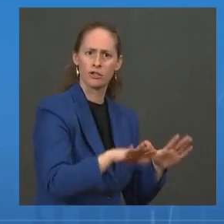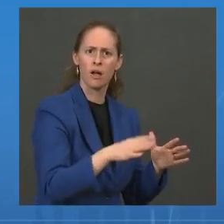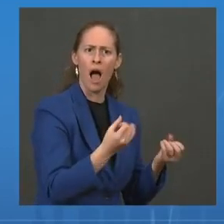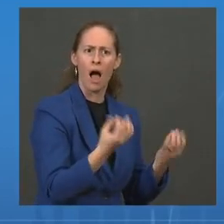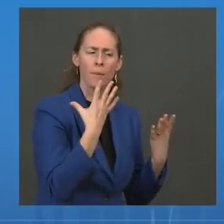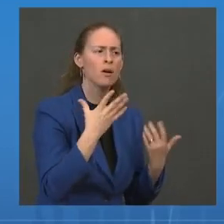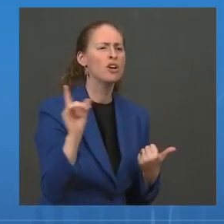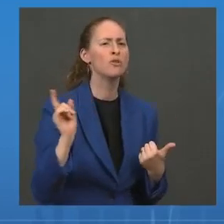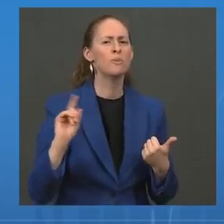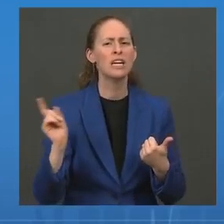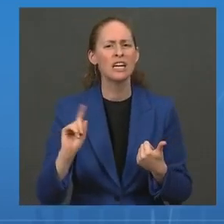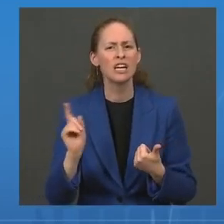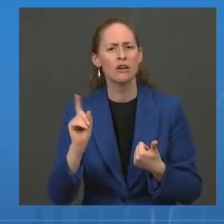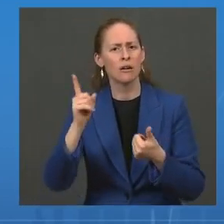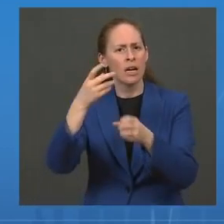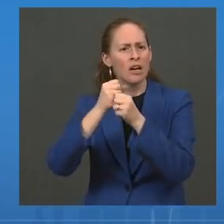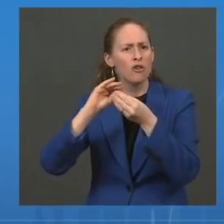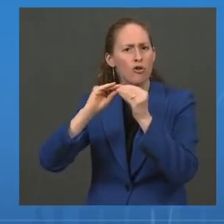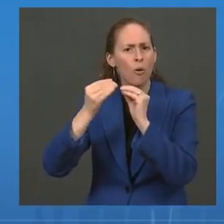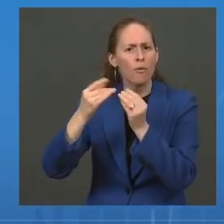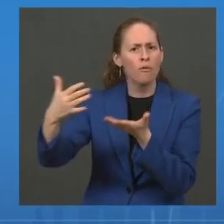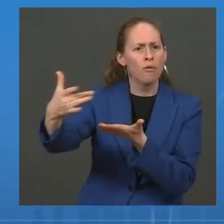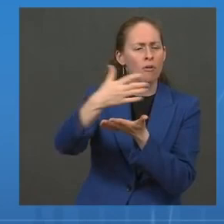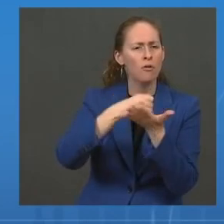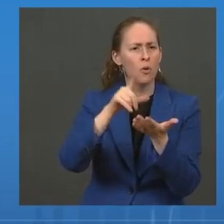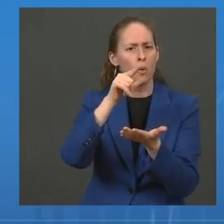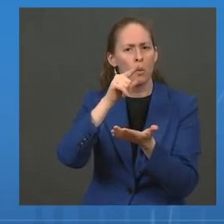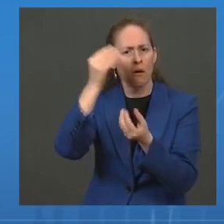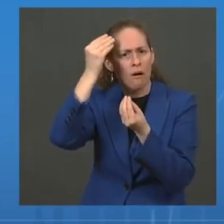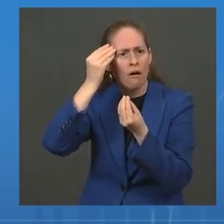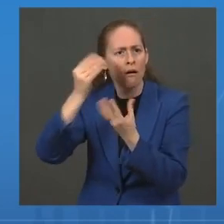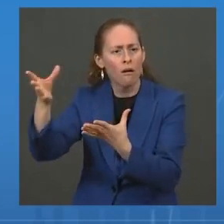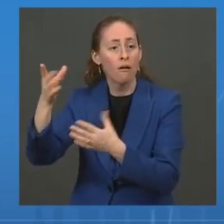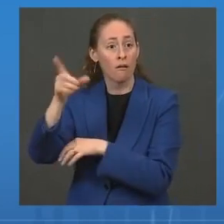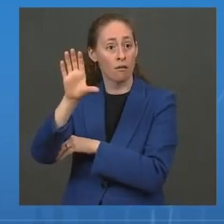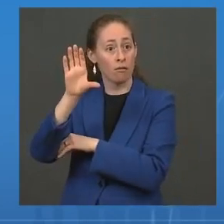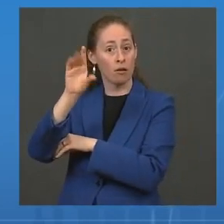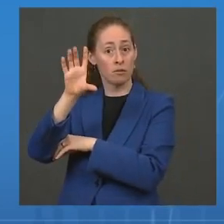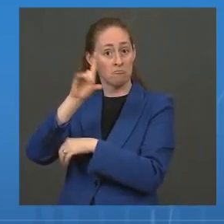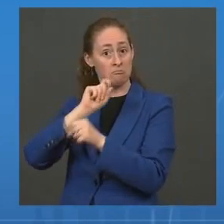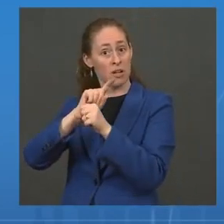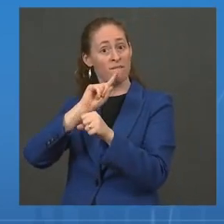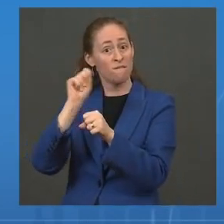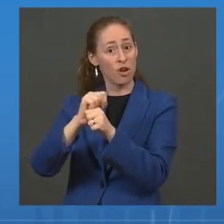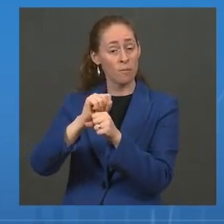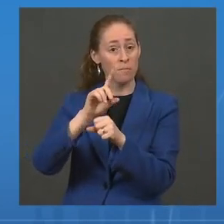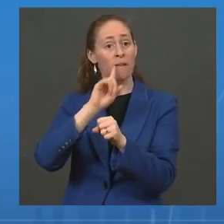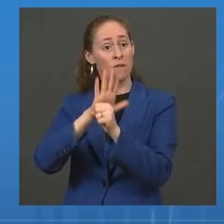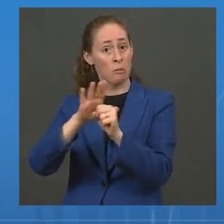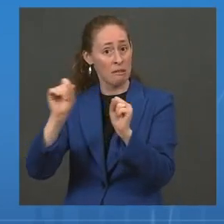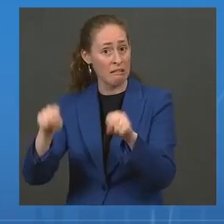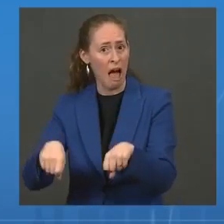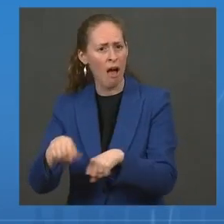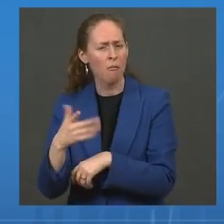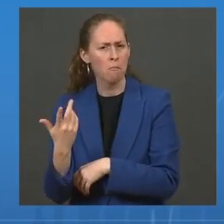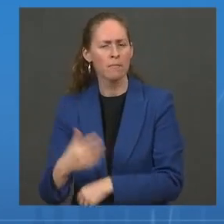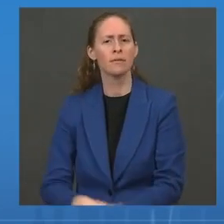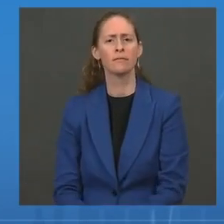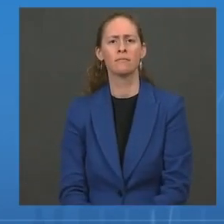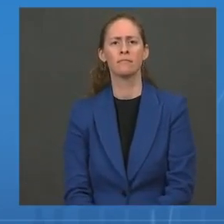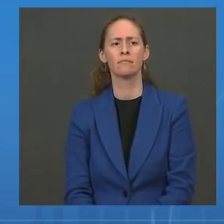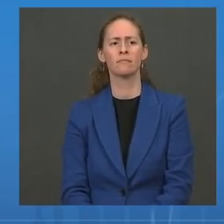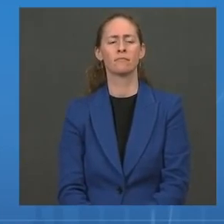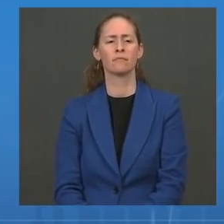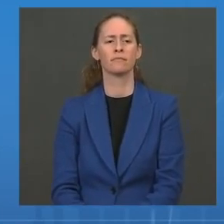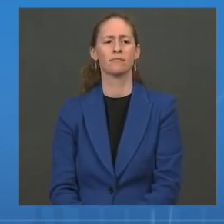What was the source? And is the CDC confirming those numbers? Good. Well, thank you for that question. As you know, we've talked about